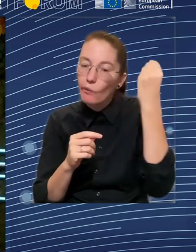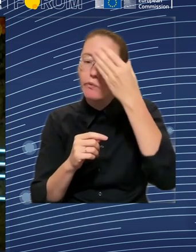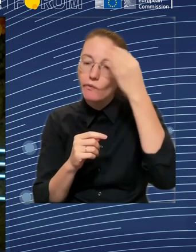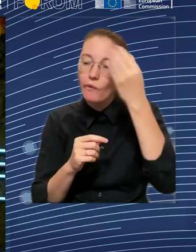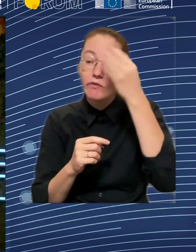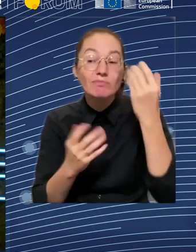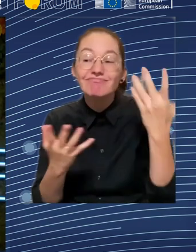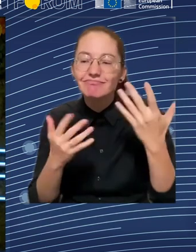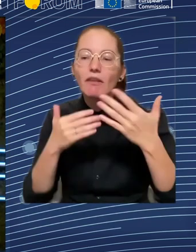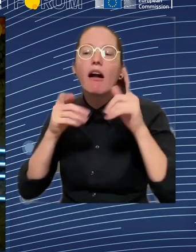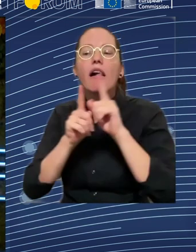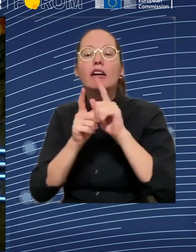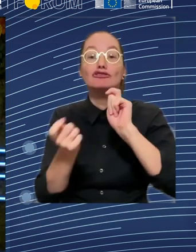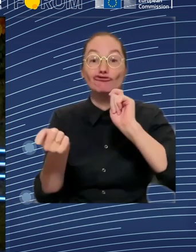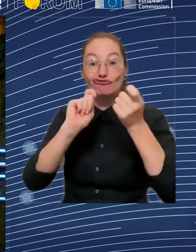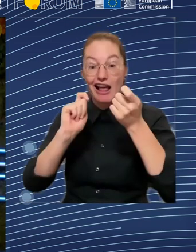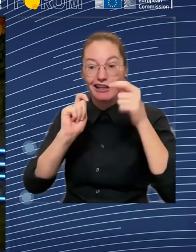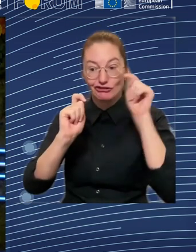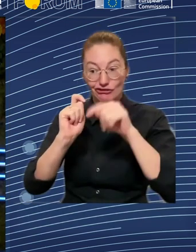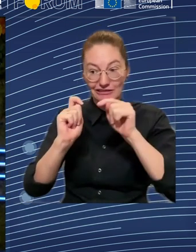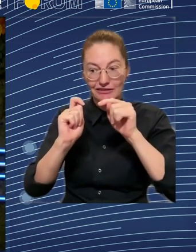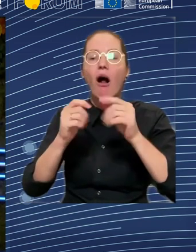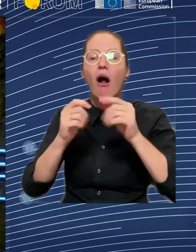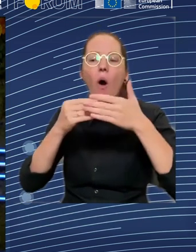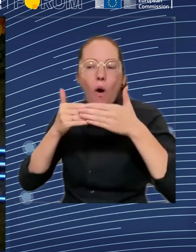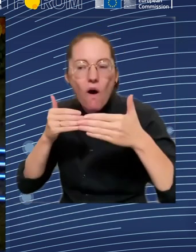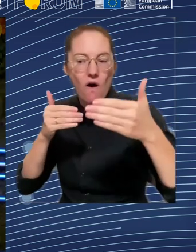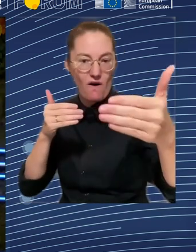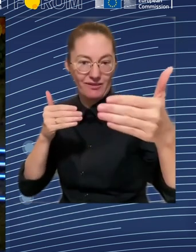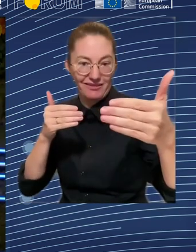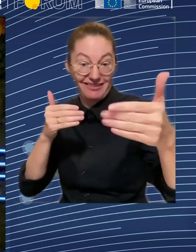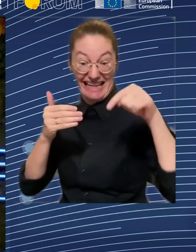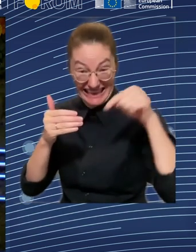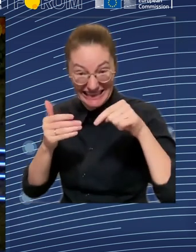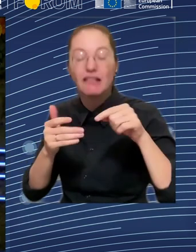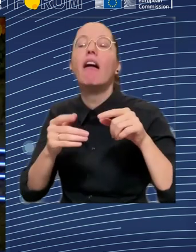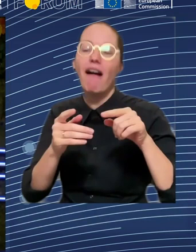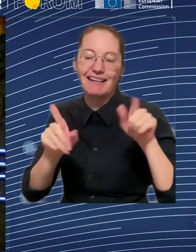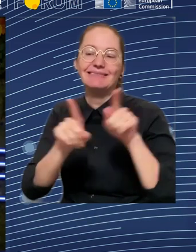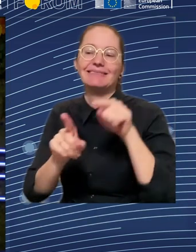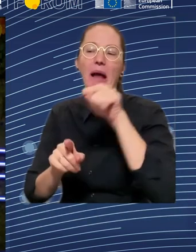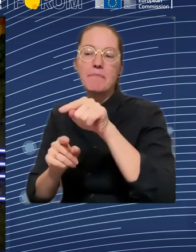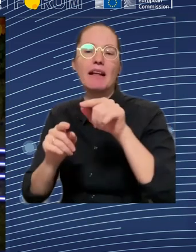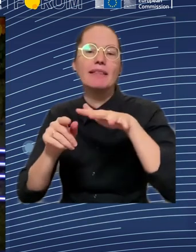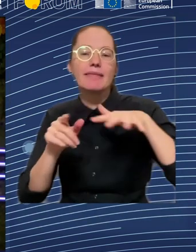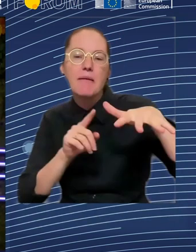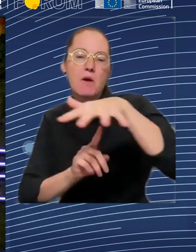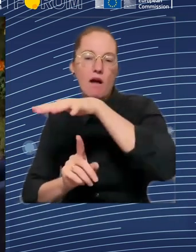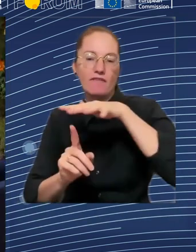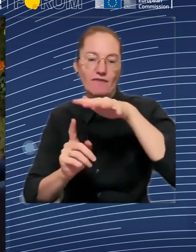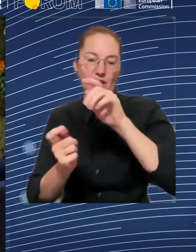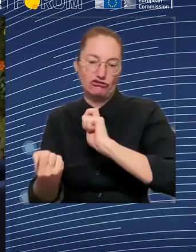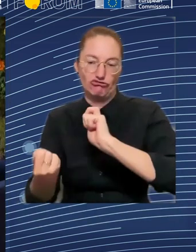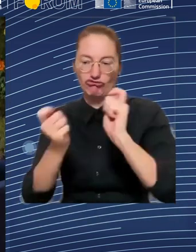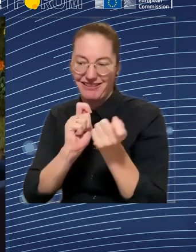potential instead of spending money. So, again, mobilizing those that potentially can work